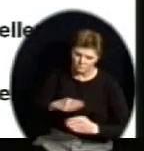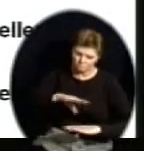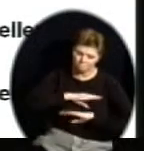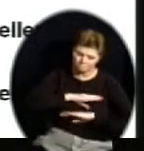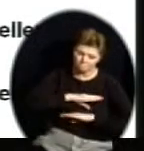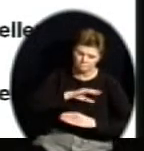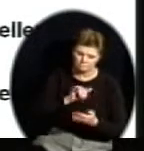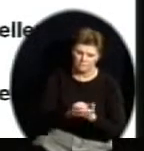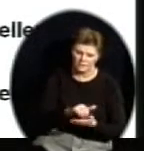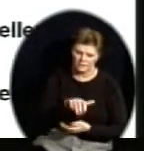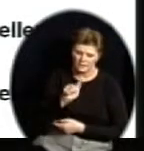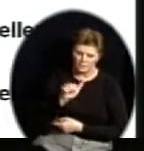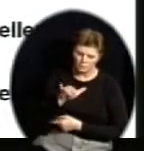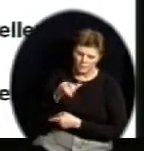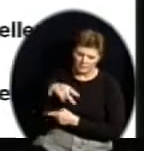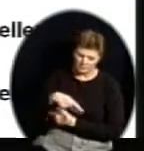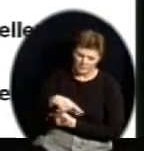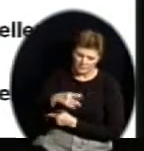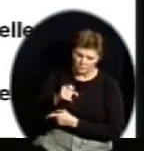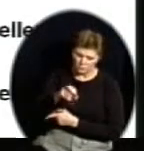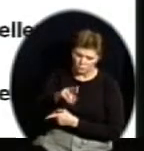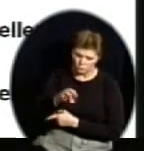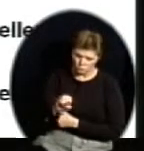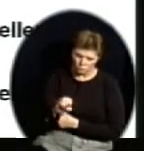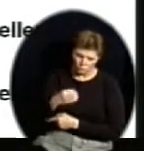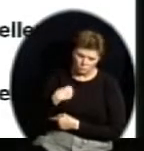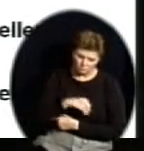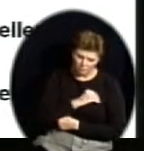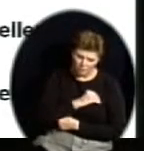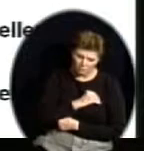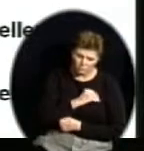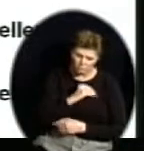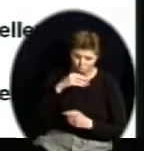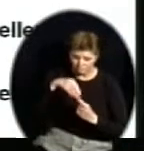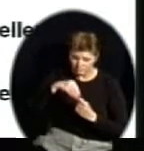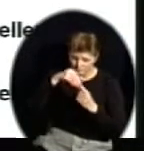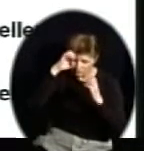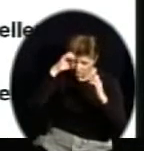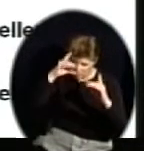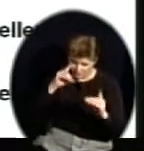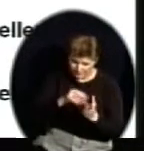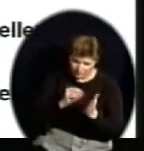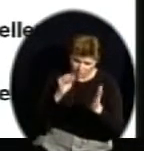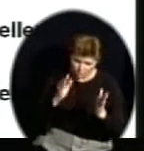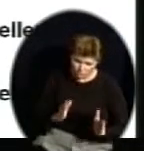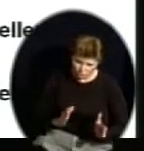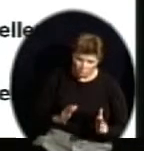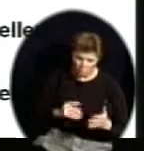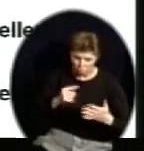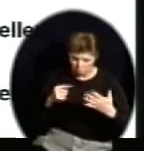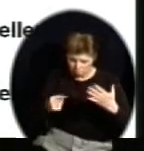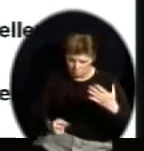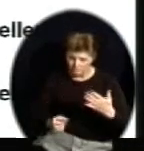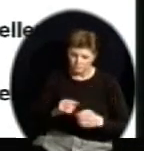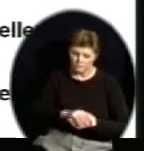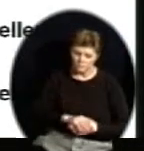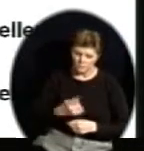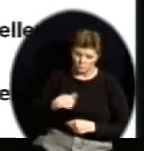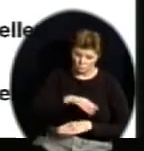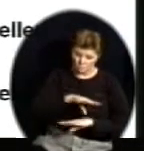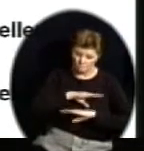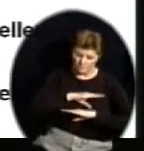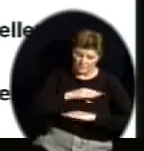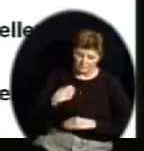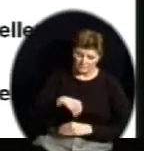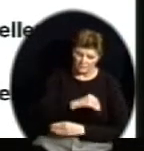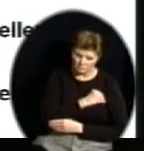ELL and our English language learners, our special education students, and the number of schools that met the standard of excellence. However, this year we